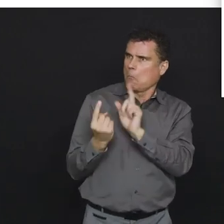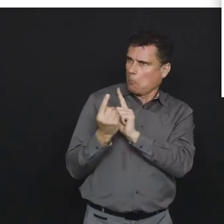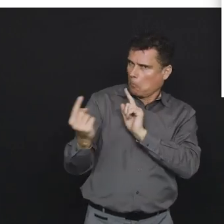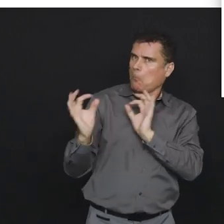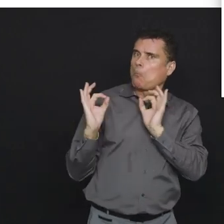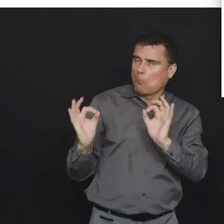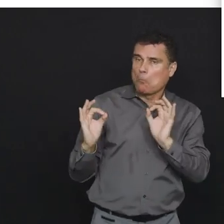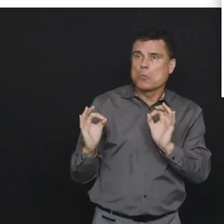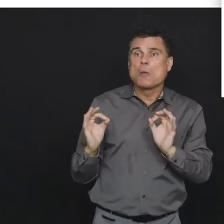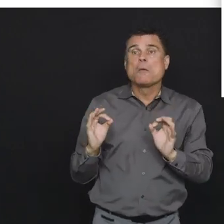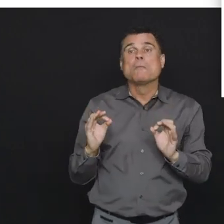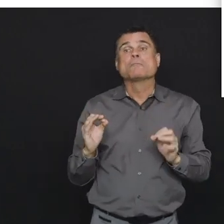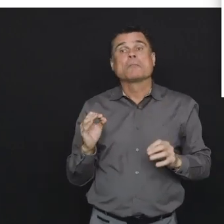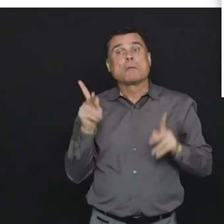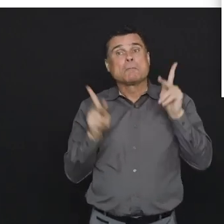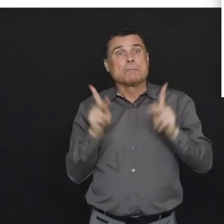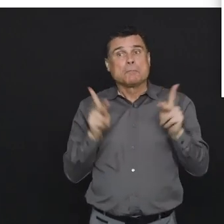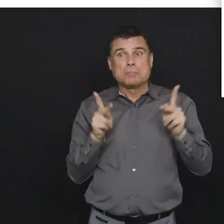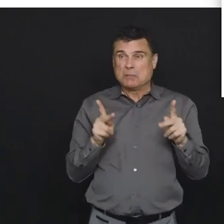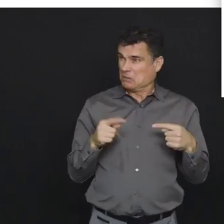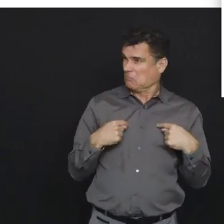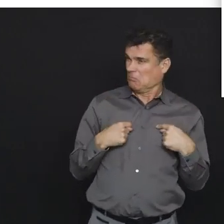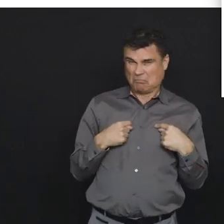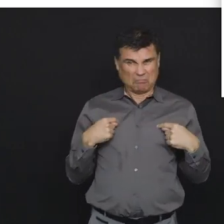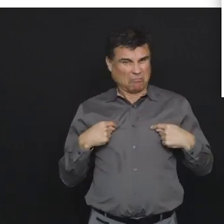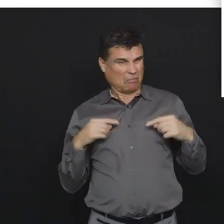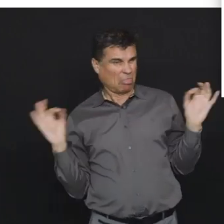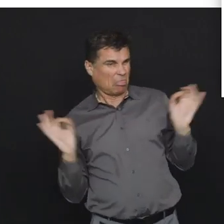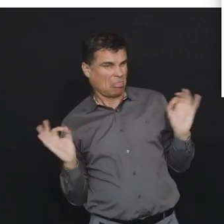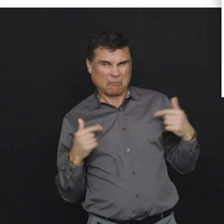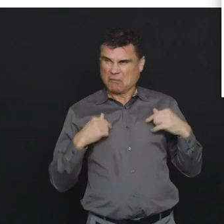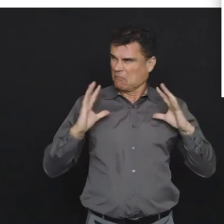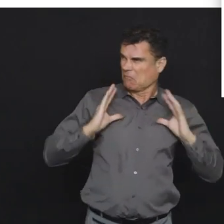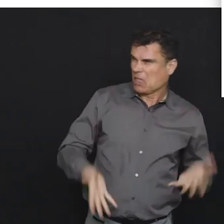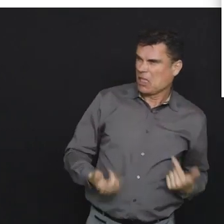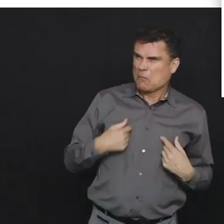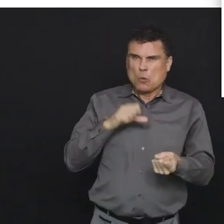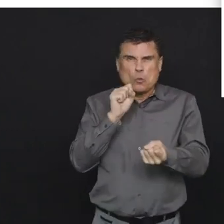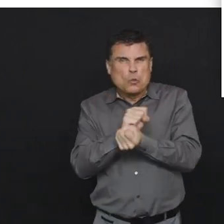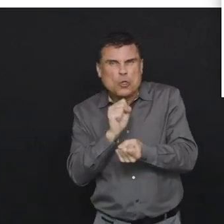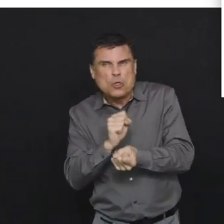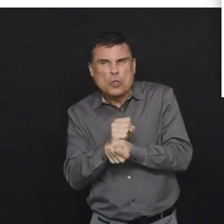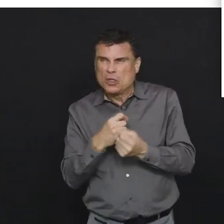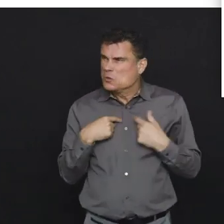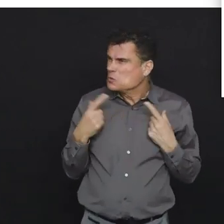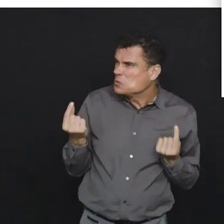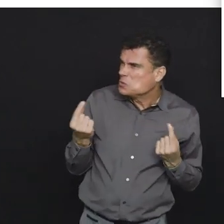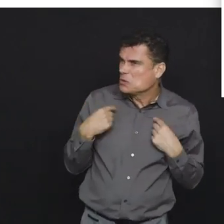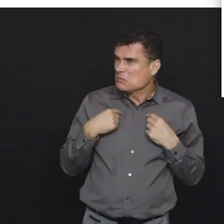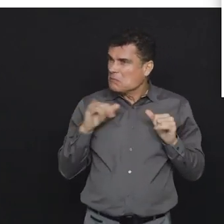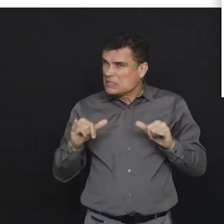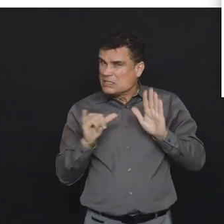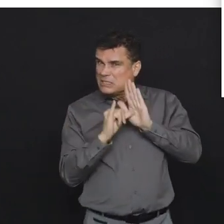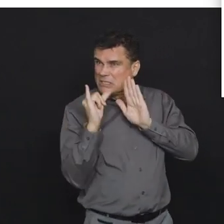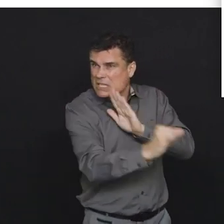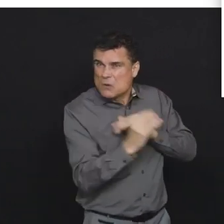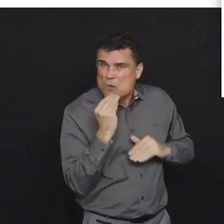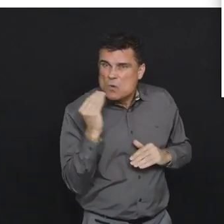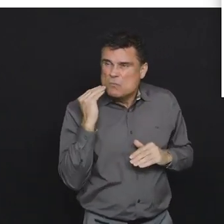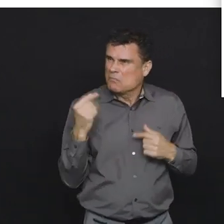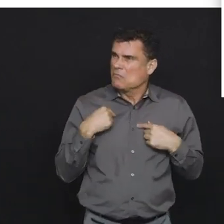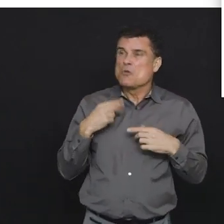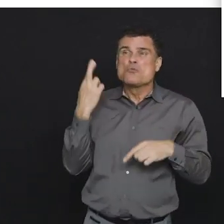is of course as we know taken a couple of days for people to understand what does that mean for me what does that mean for me as a business